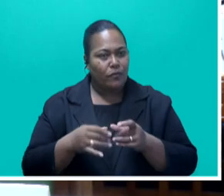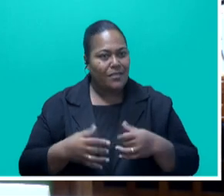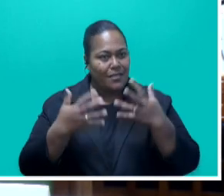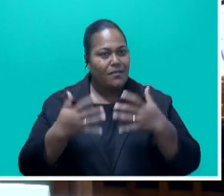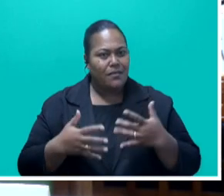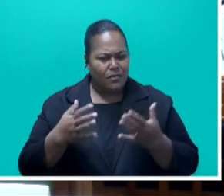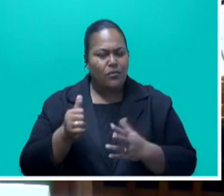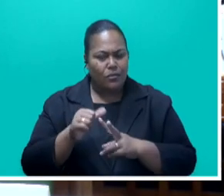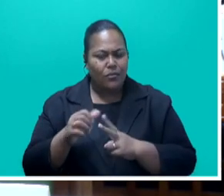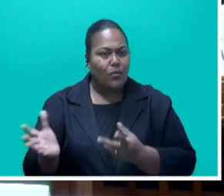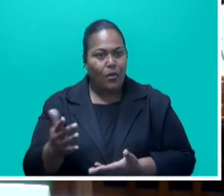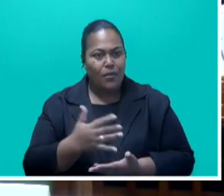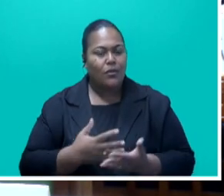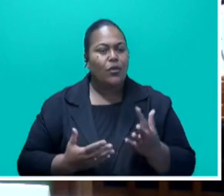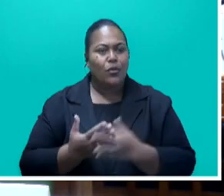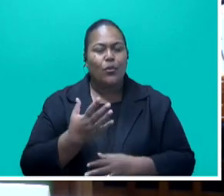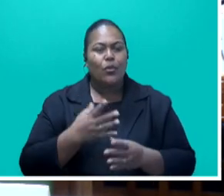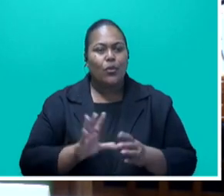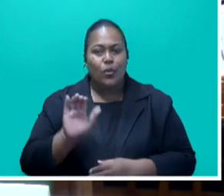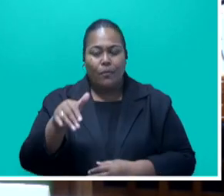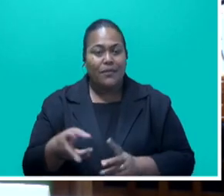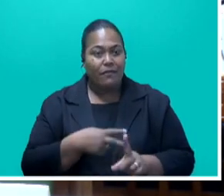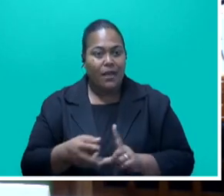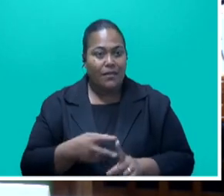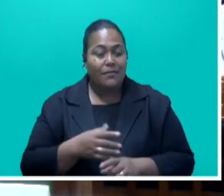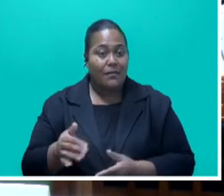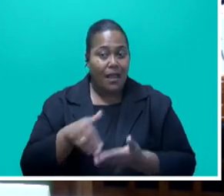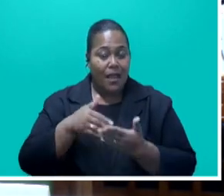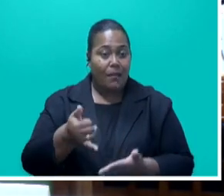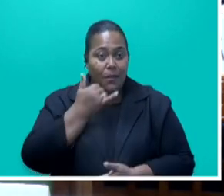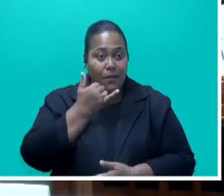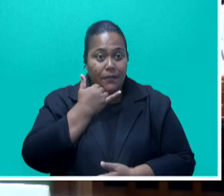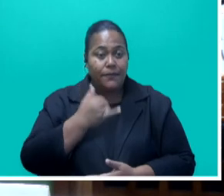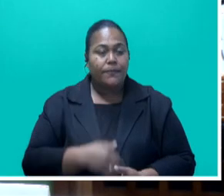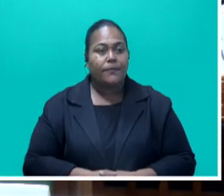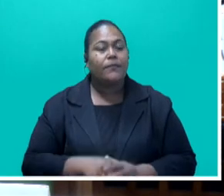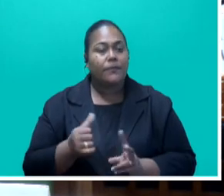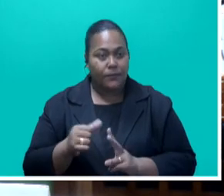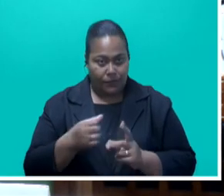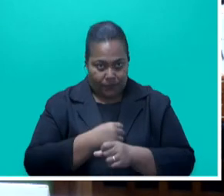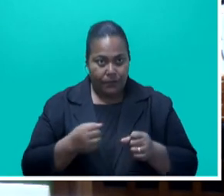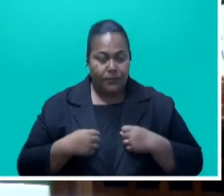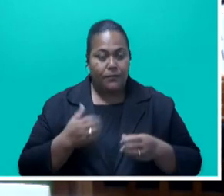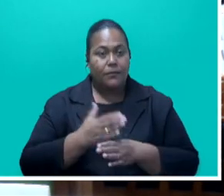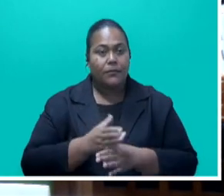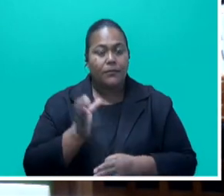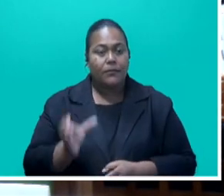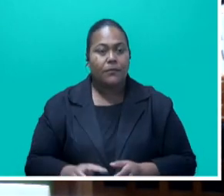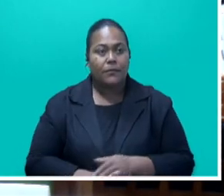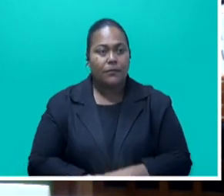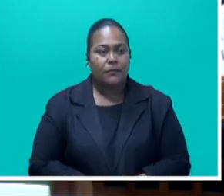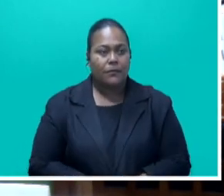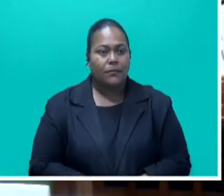collected through the Domestic Violence Helpline and also our workers. The business cost for violence,